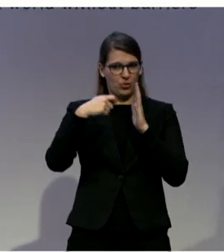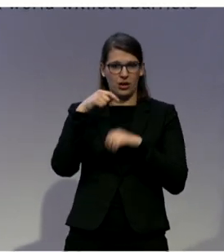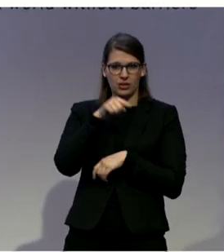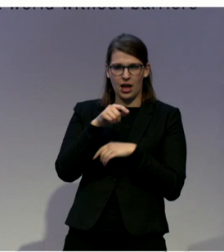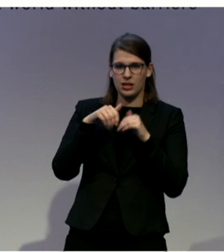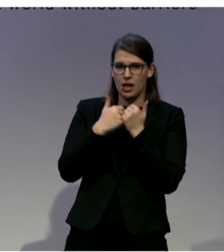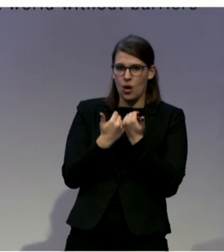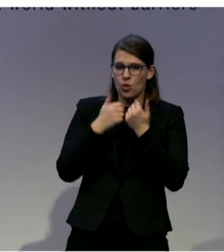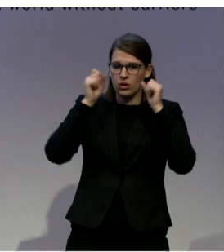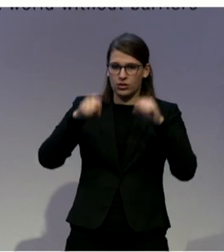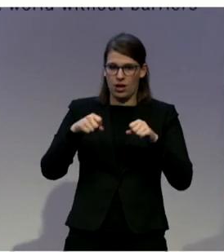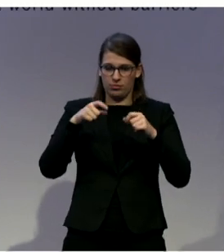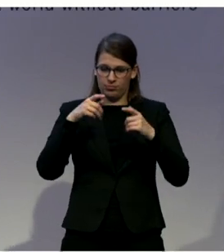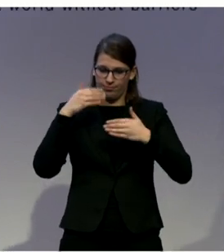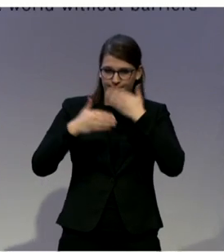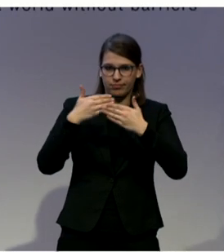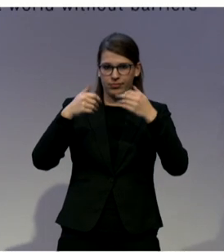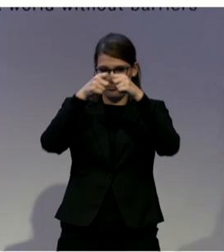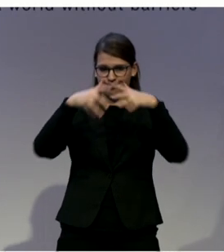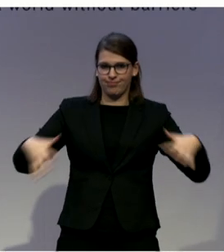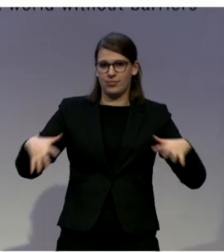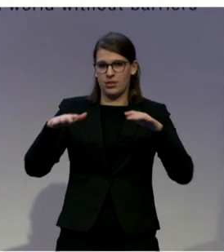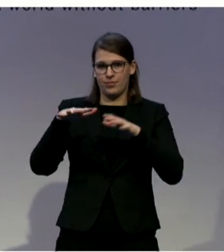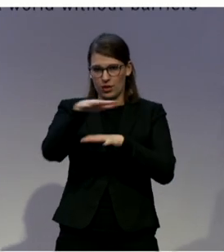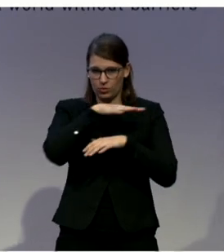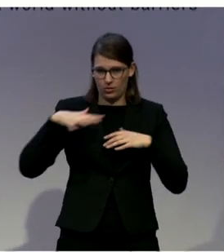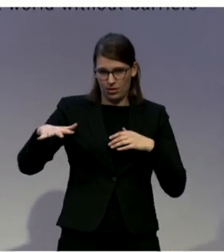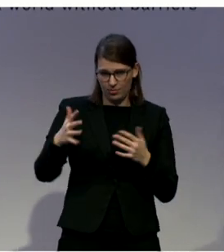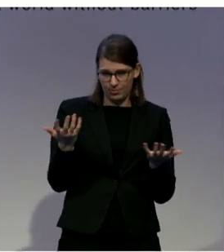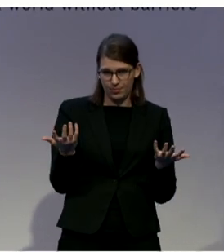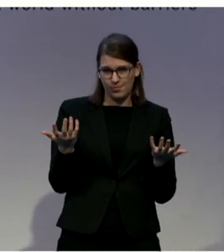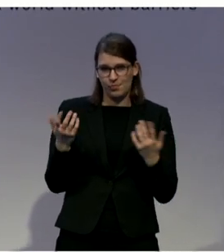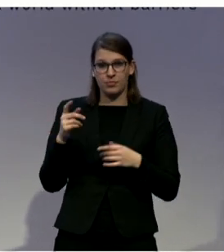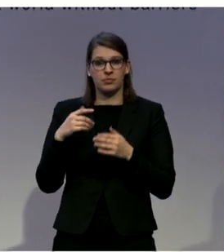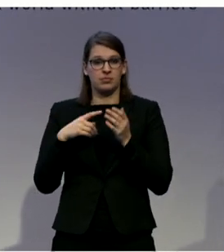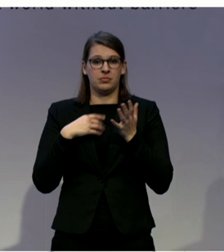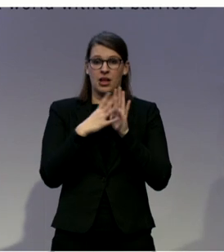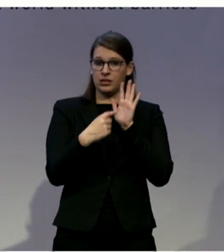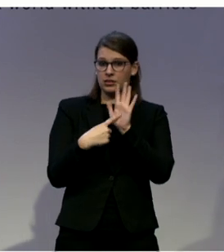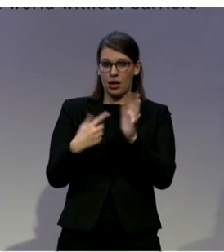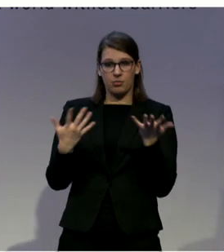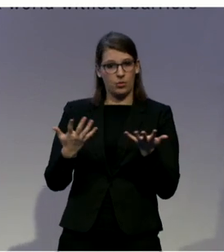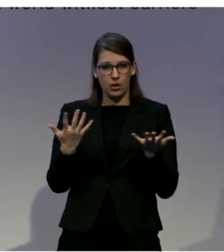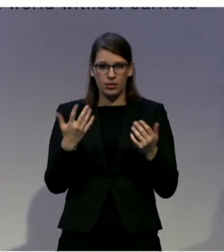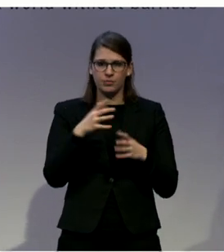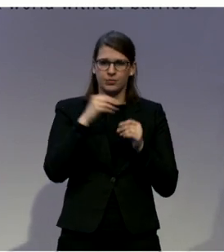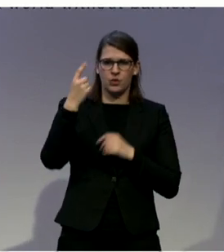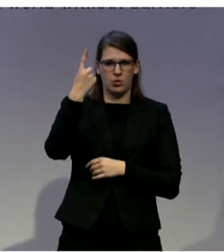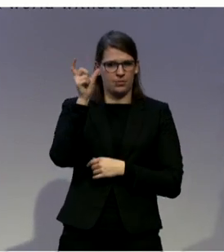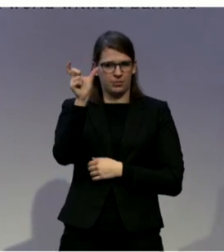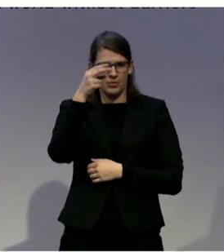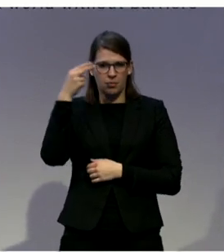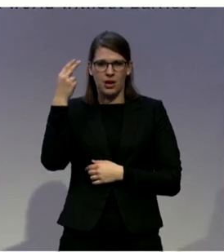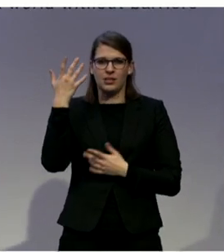And in particular, I'll draw on the example of an initiative called the Service Reform Fund, which is a collaboration between state